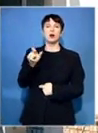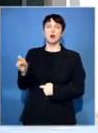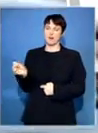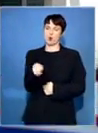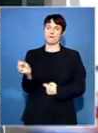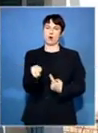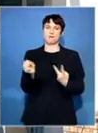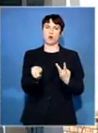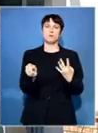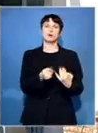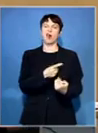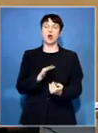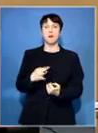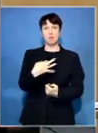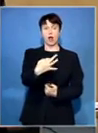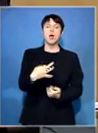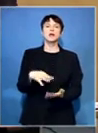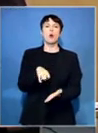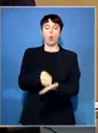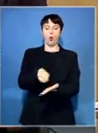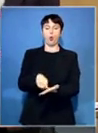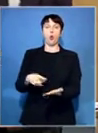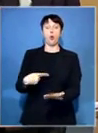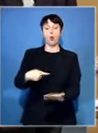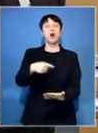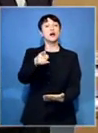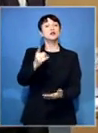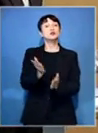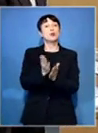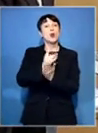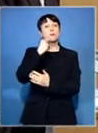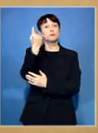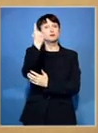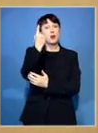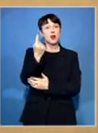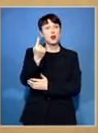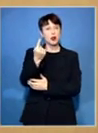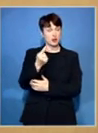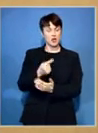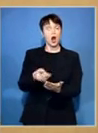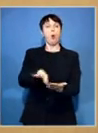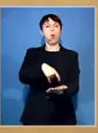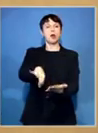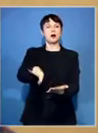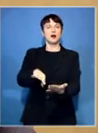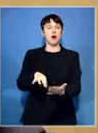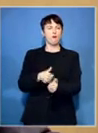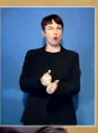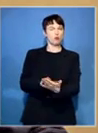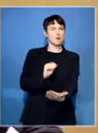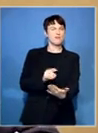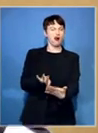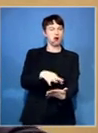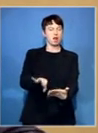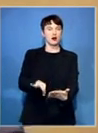apply for posts on their behalf. She would then falsify the signatures of school principals for approval and then pocket